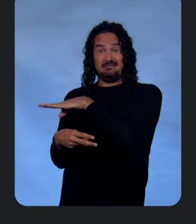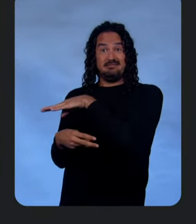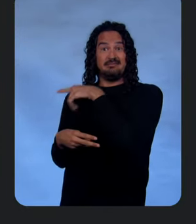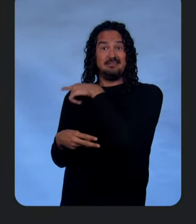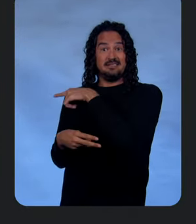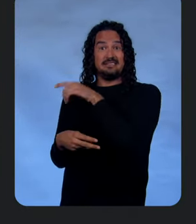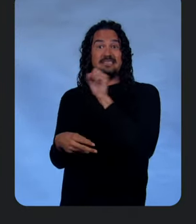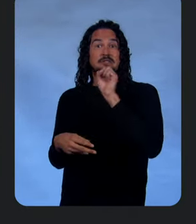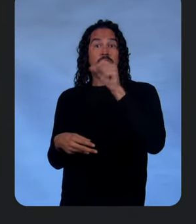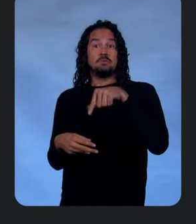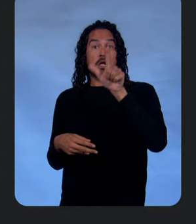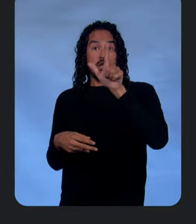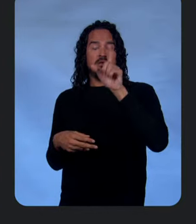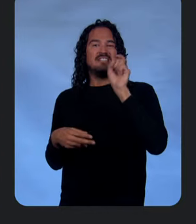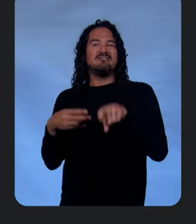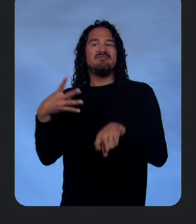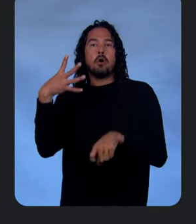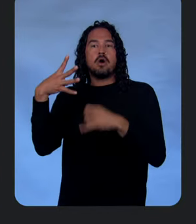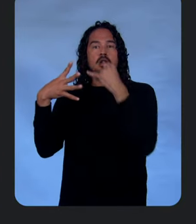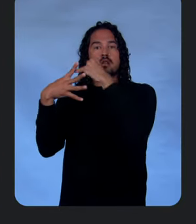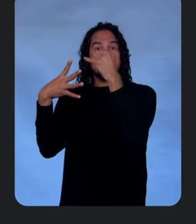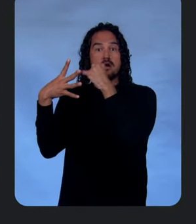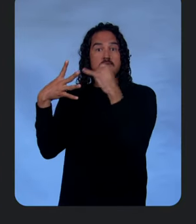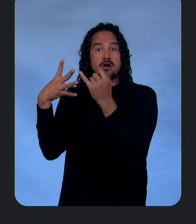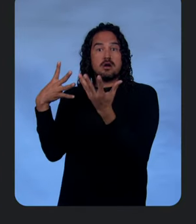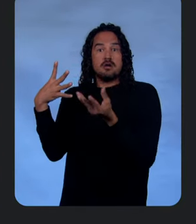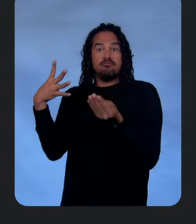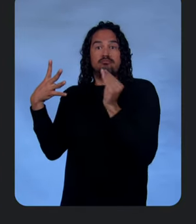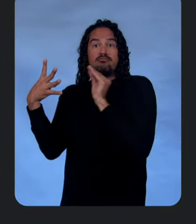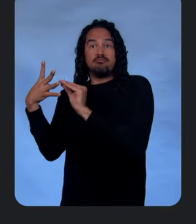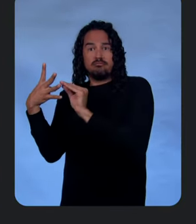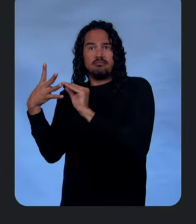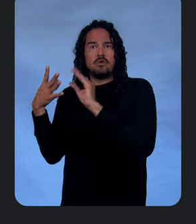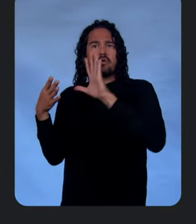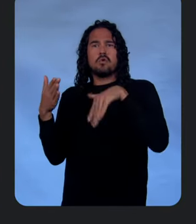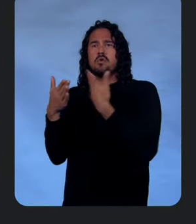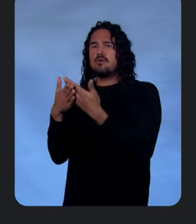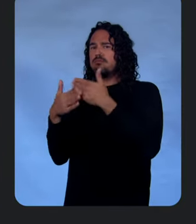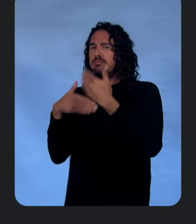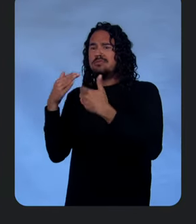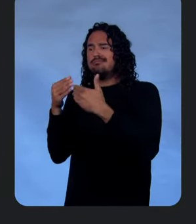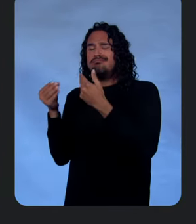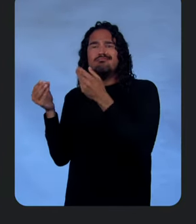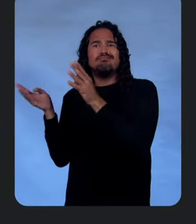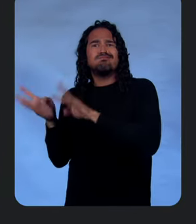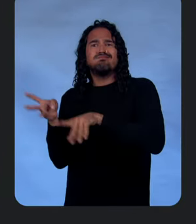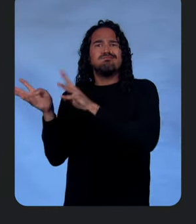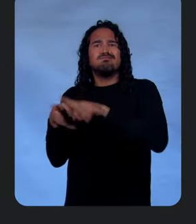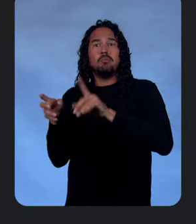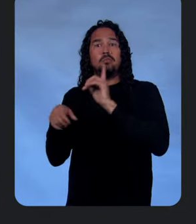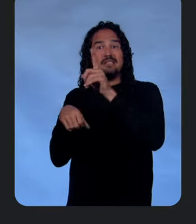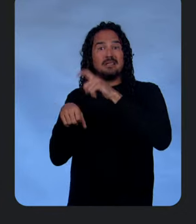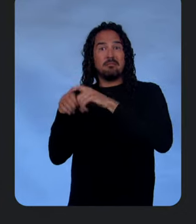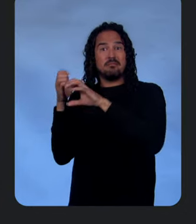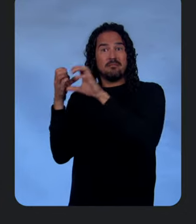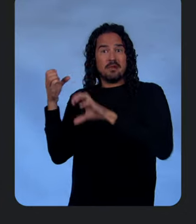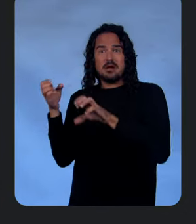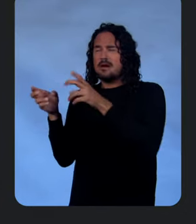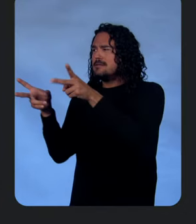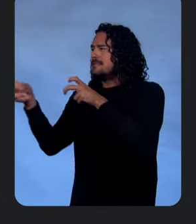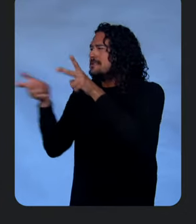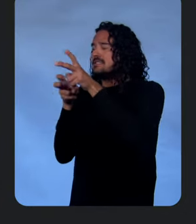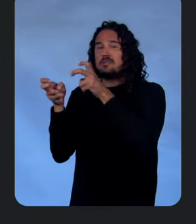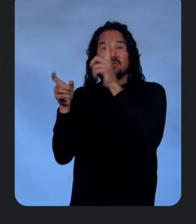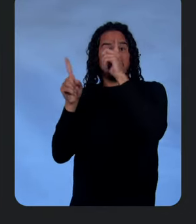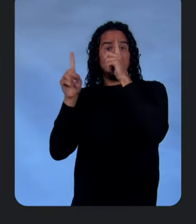of SQL, we're going to actually set up this whole process to run on our data in real time, extract all those things that we talked about from the